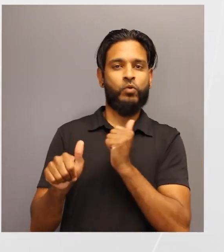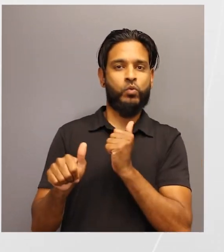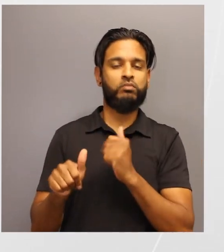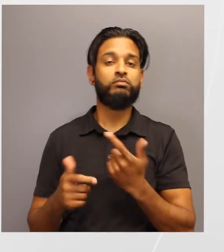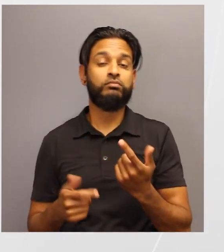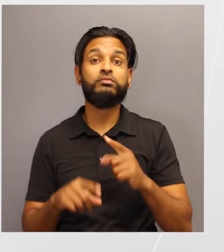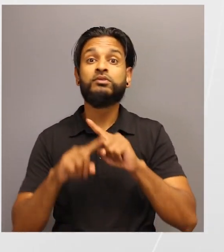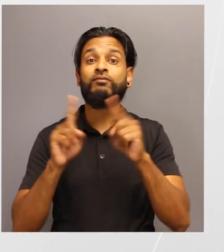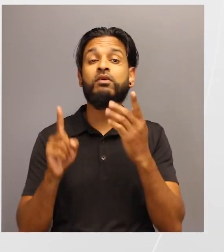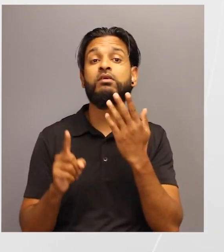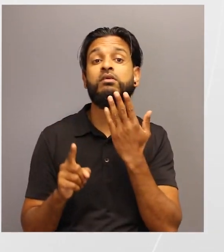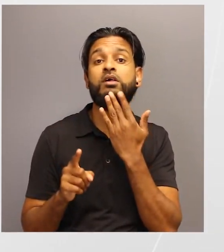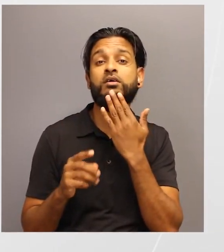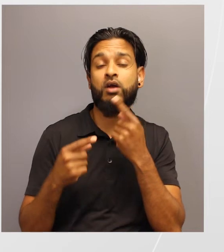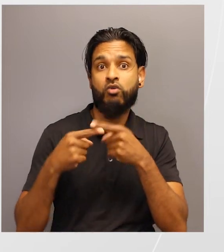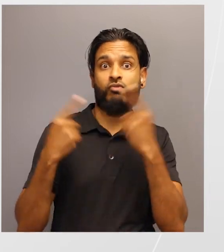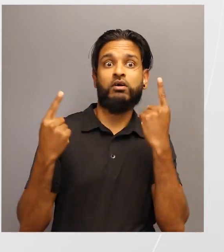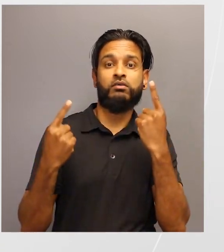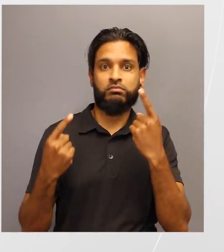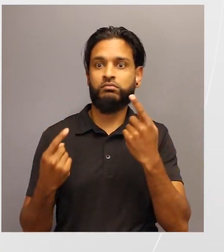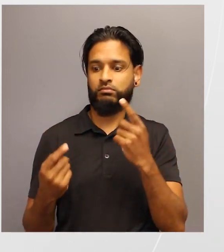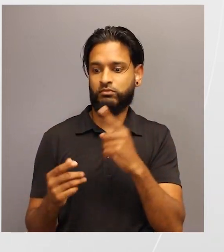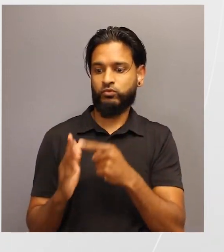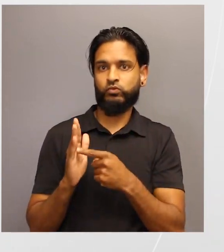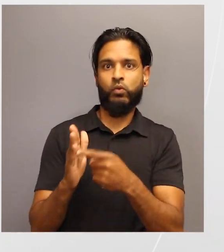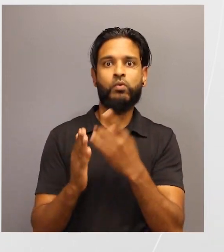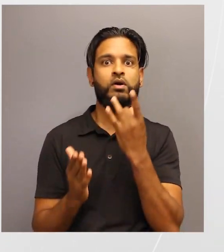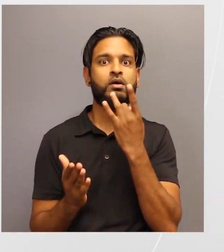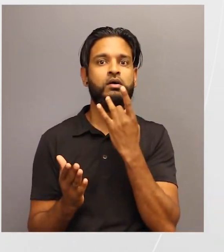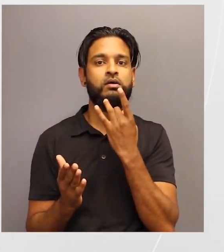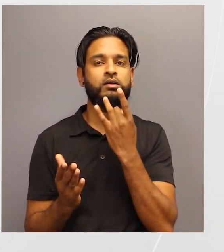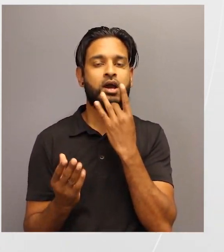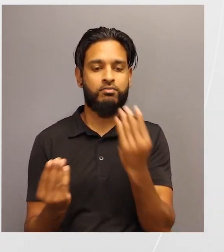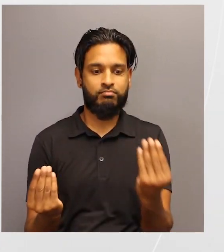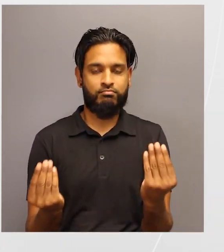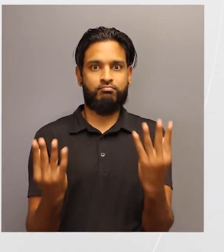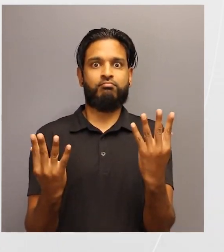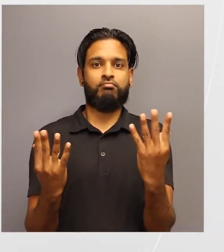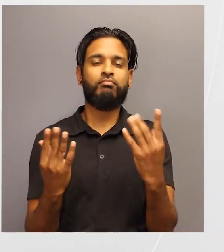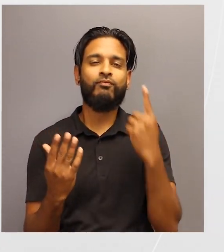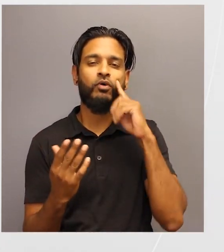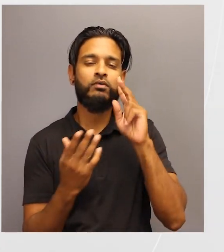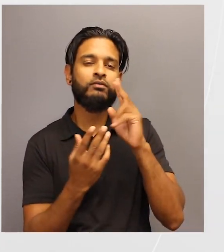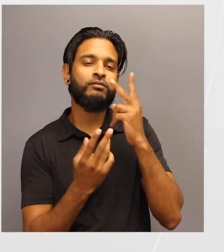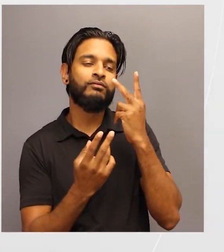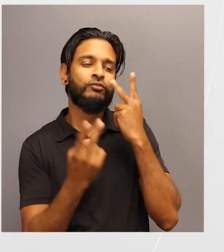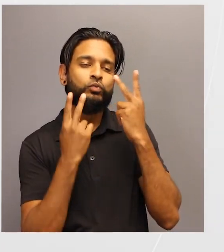color to the floor can also aid a student with low vision and better determining the outer edges of the path.